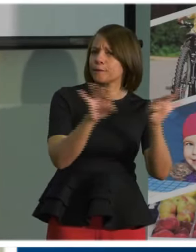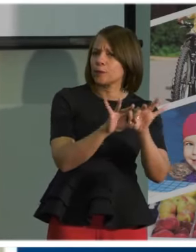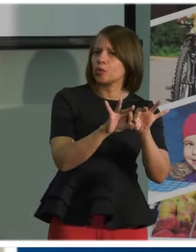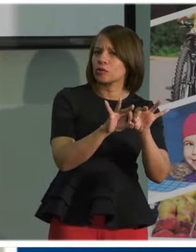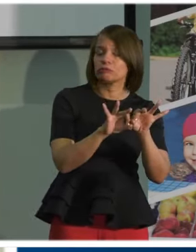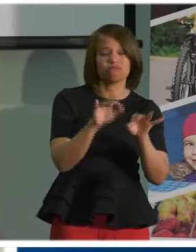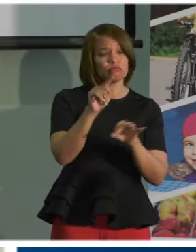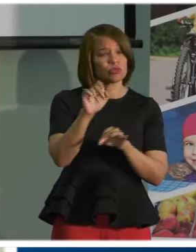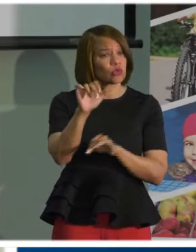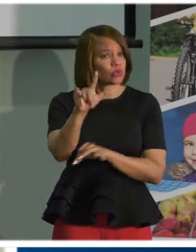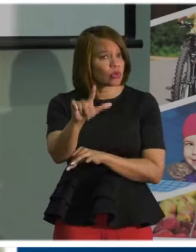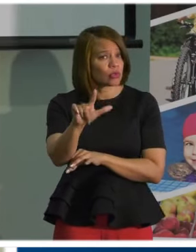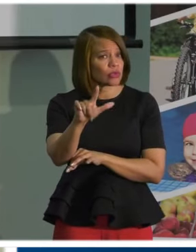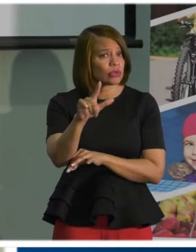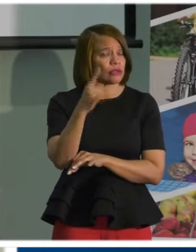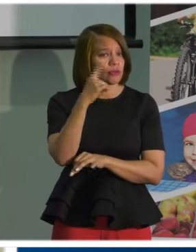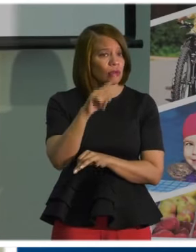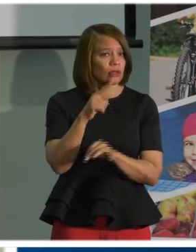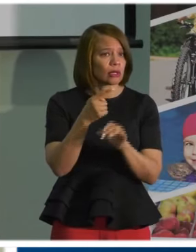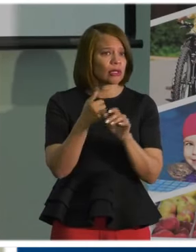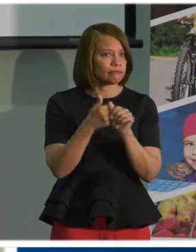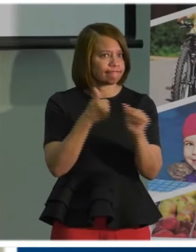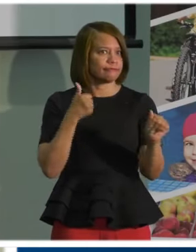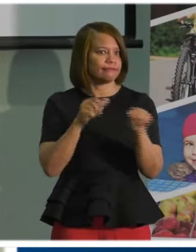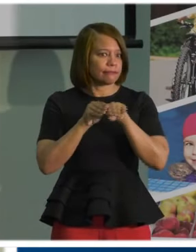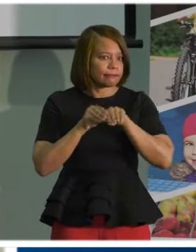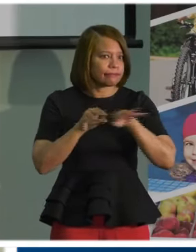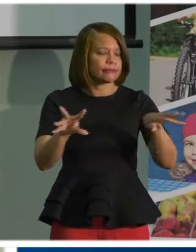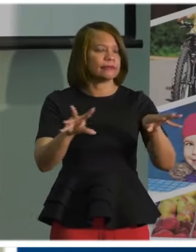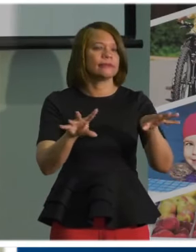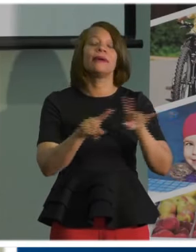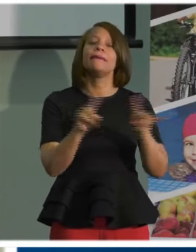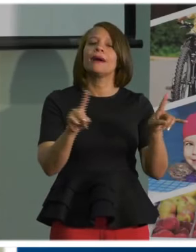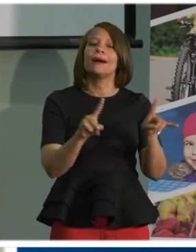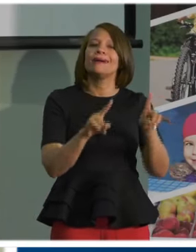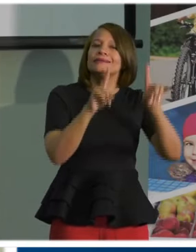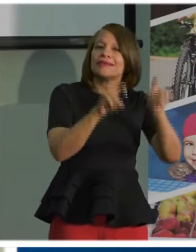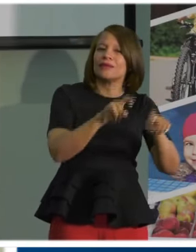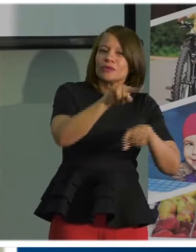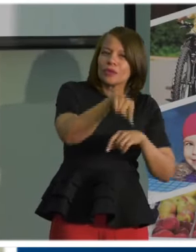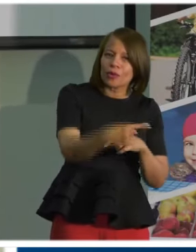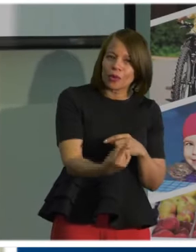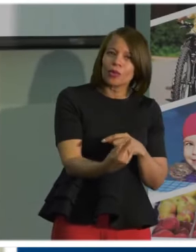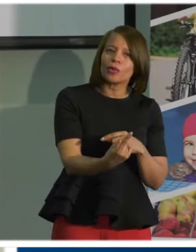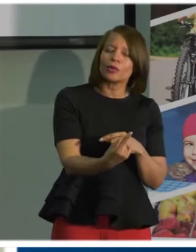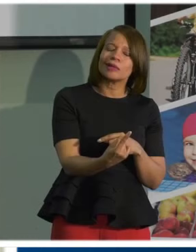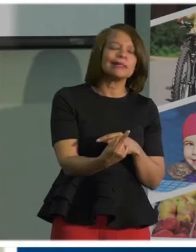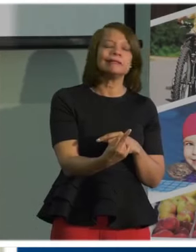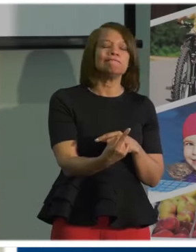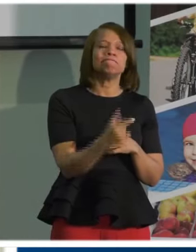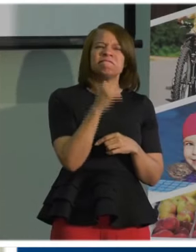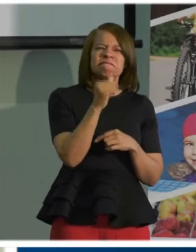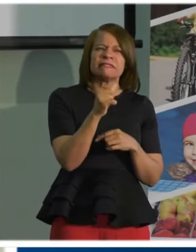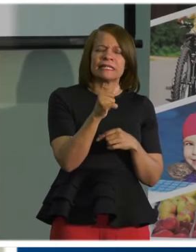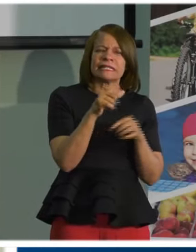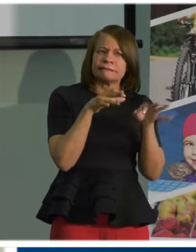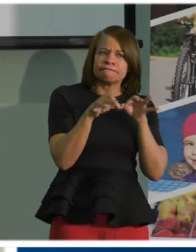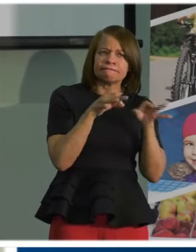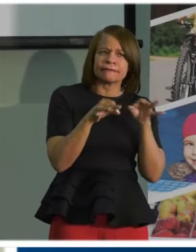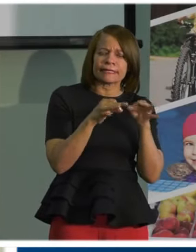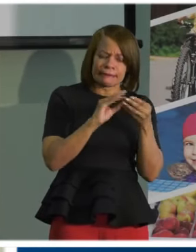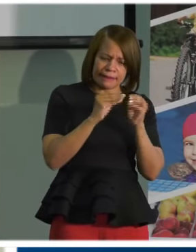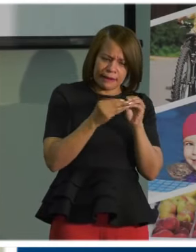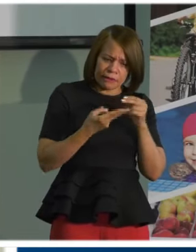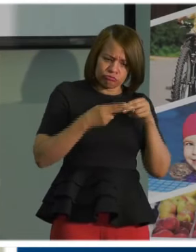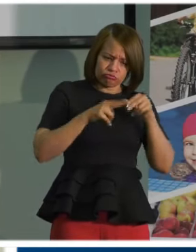tool in helping us prevent the community spread, more testing alone cannot explain why we're seeing these increasing numbers here